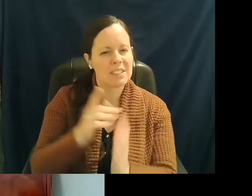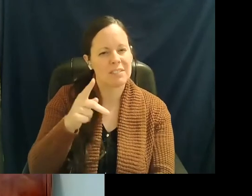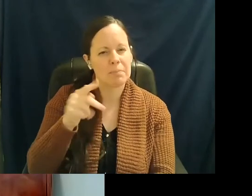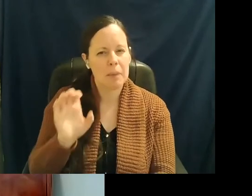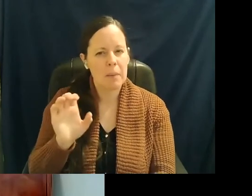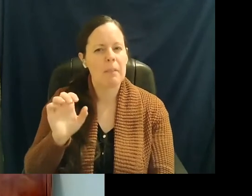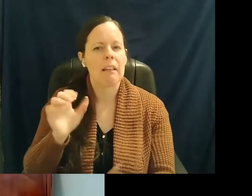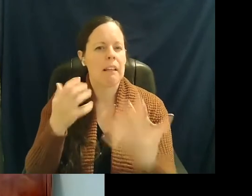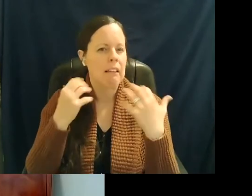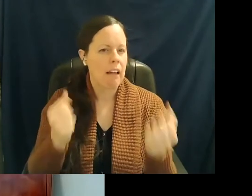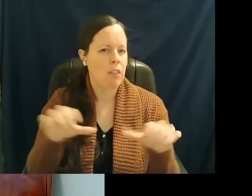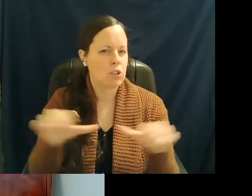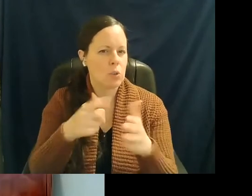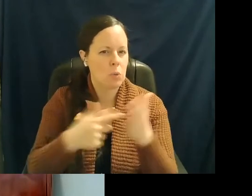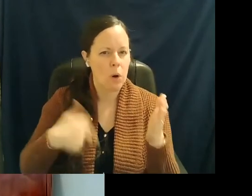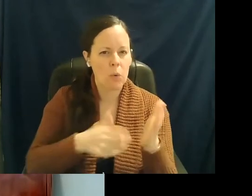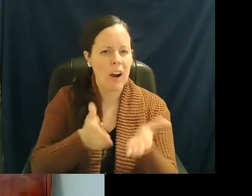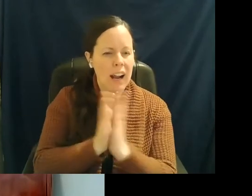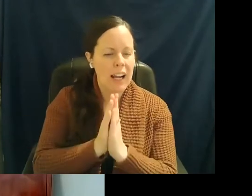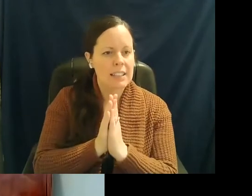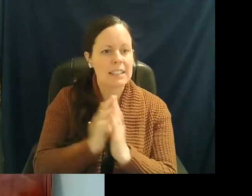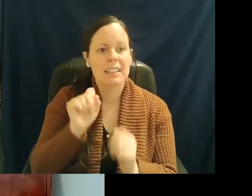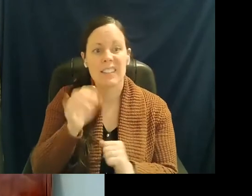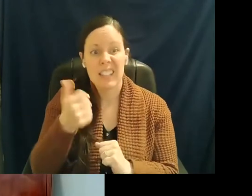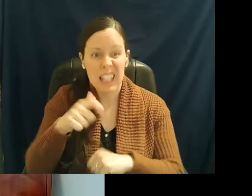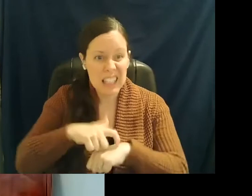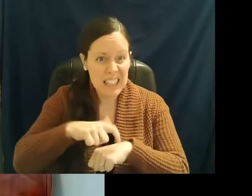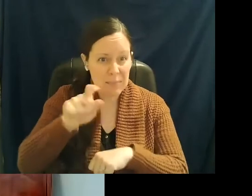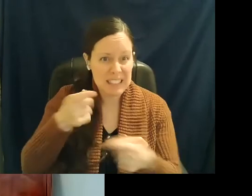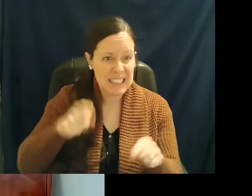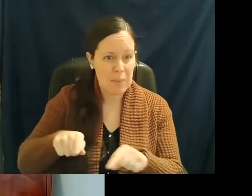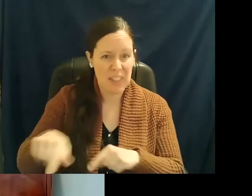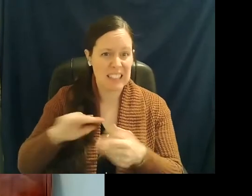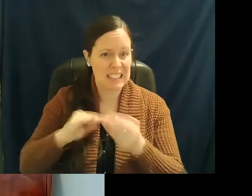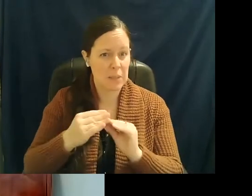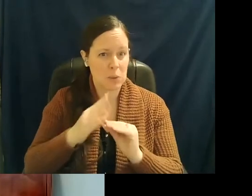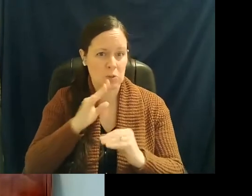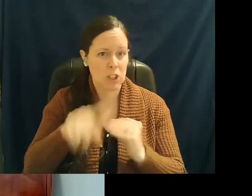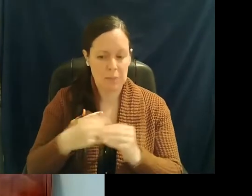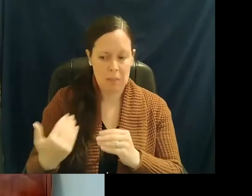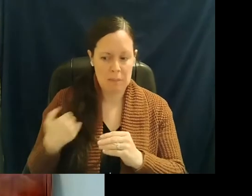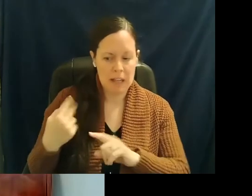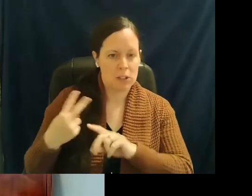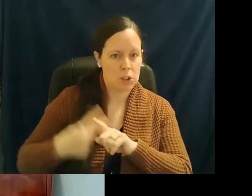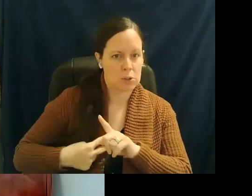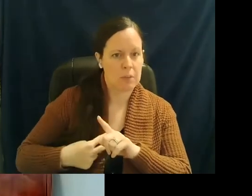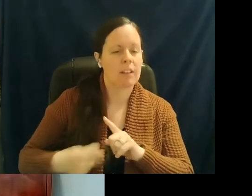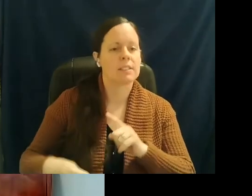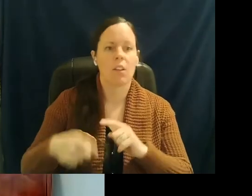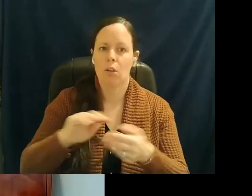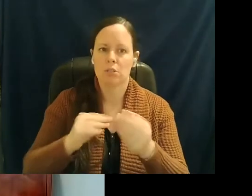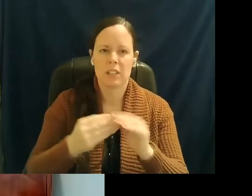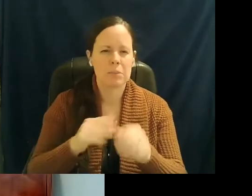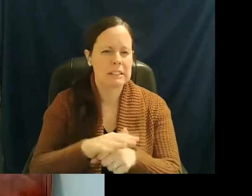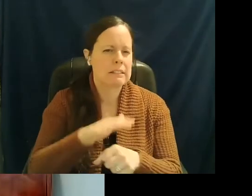what's being asked of them. And if any time it needs to happen, just with these numbers that we talked about the last few months, those numbers right there should be enough